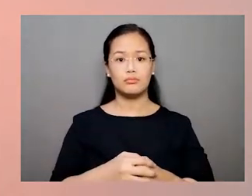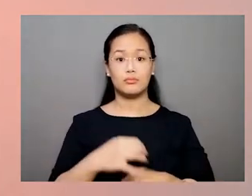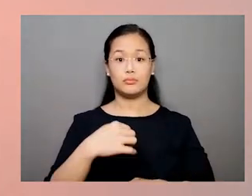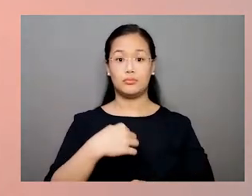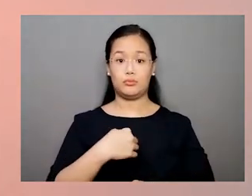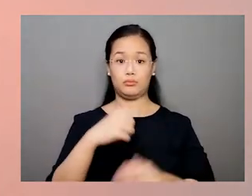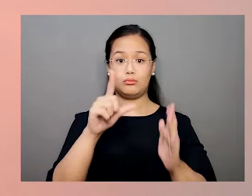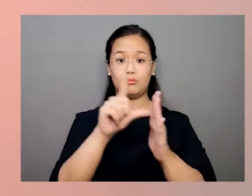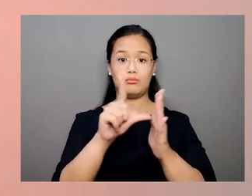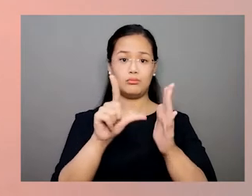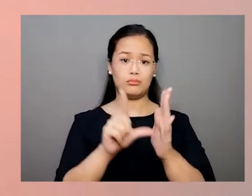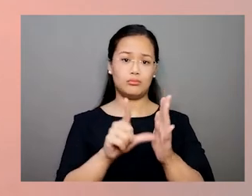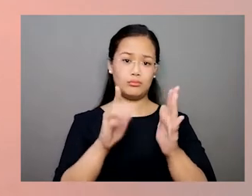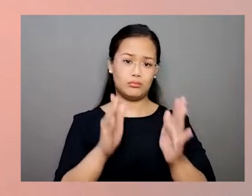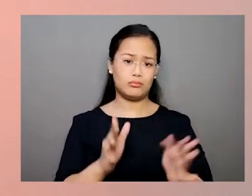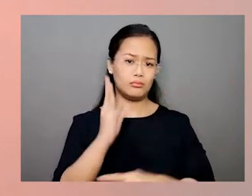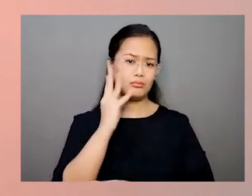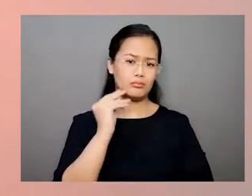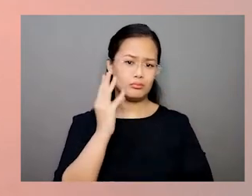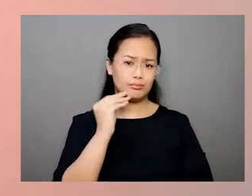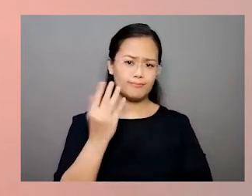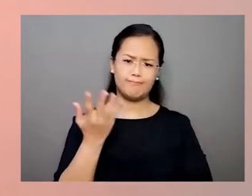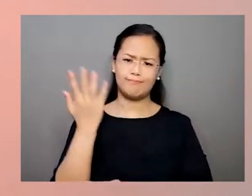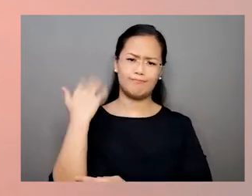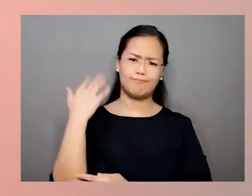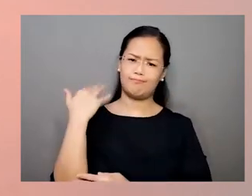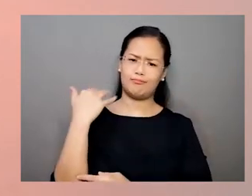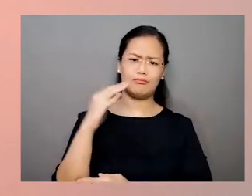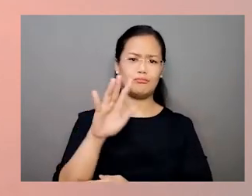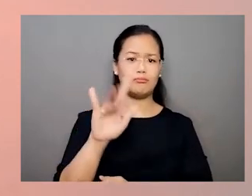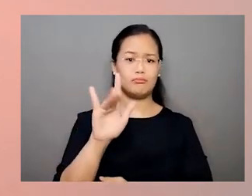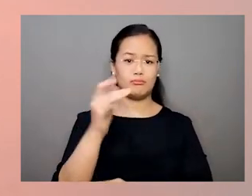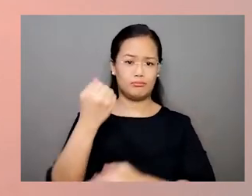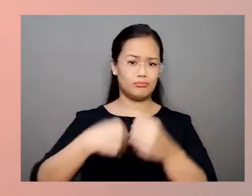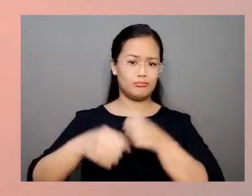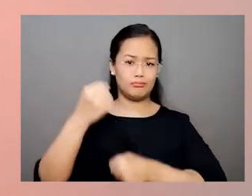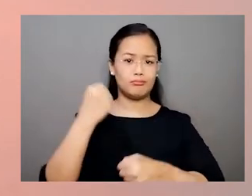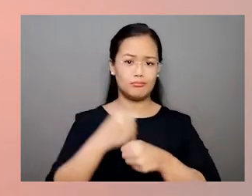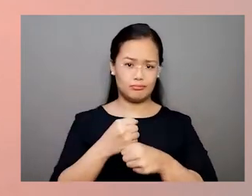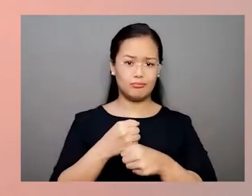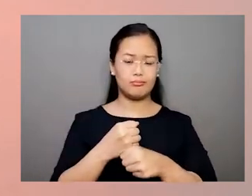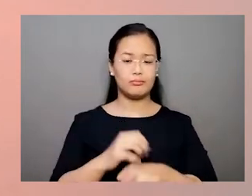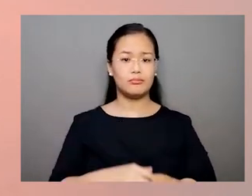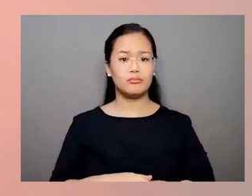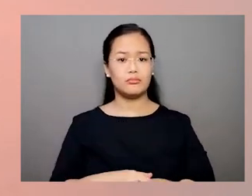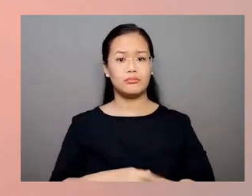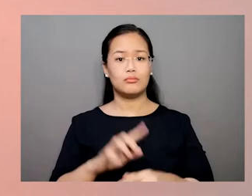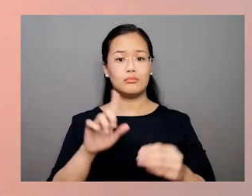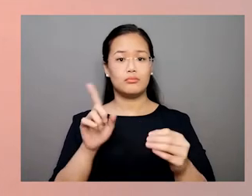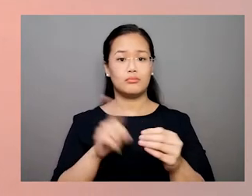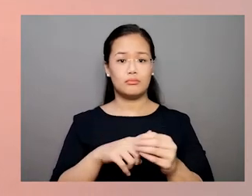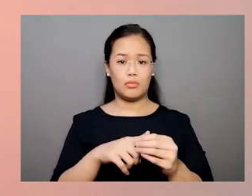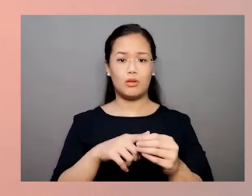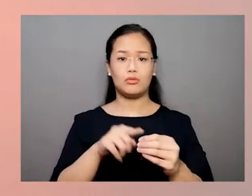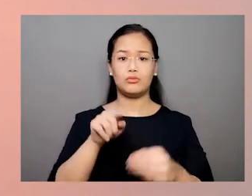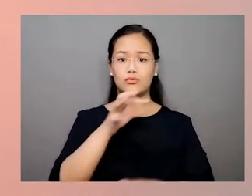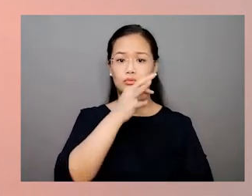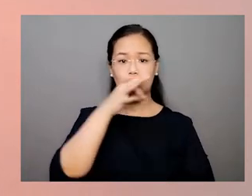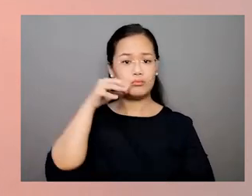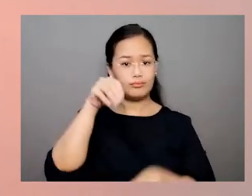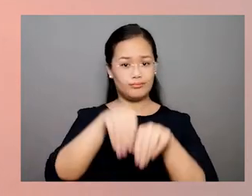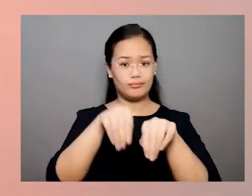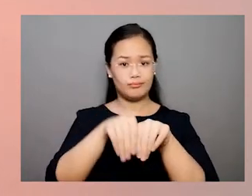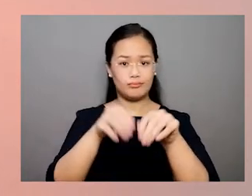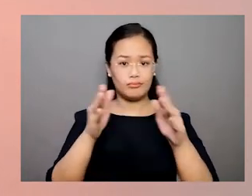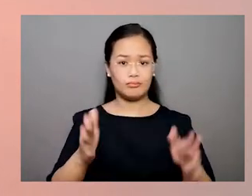One of the first cases that I handled as a lawyer, and this was two and a half decades ago, was a case involving a farmer in my